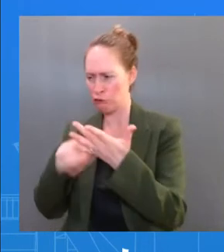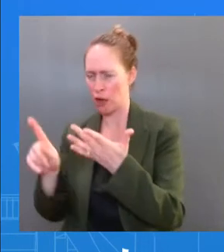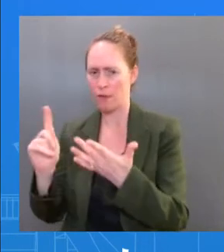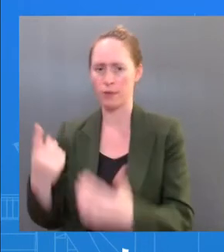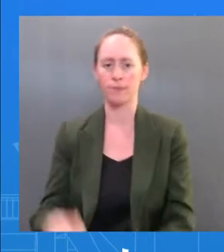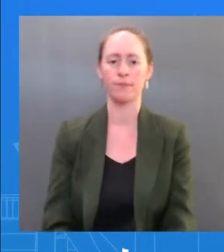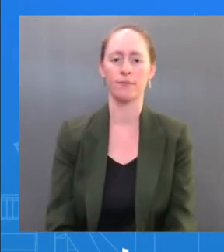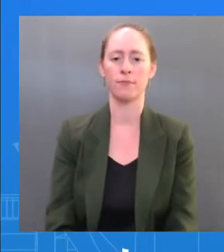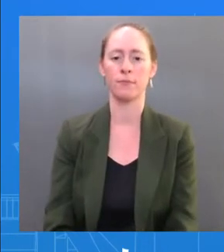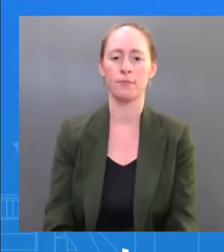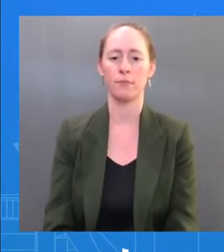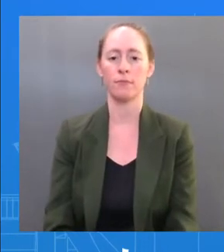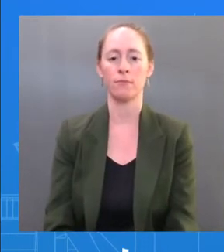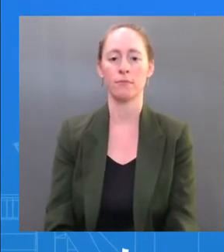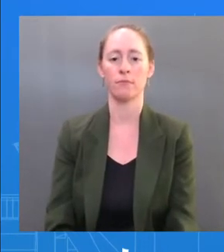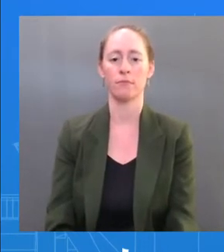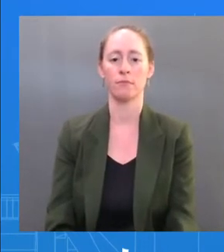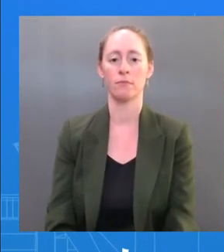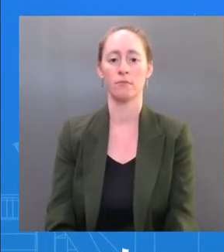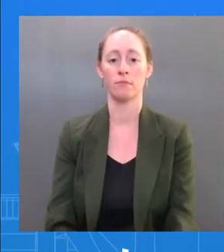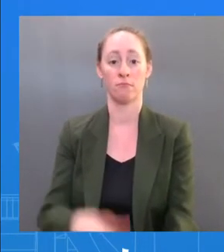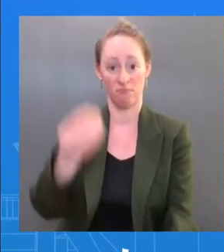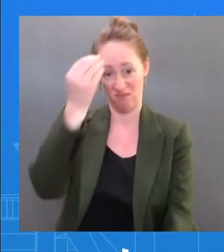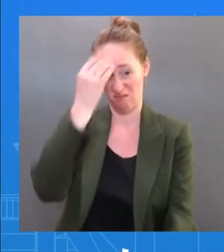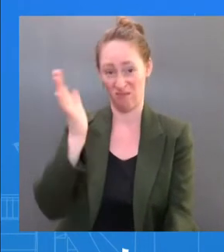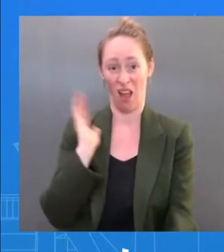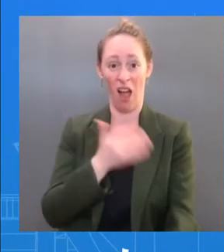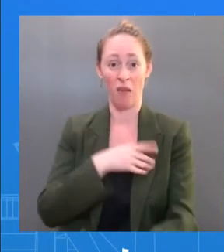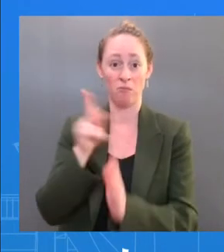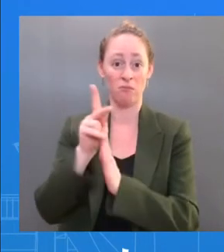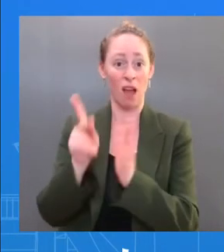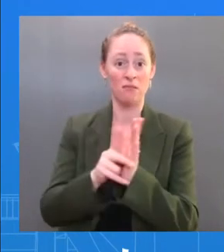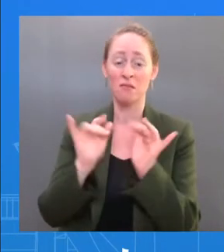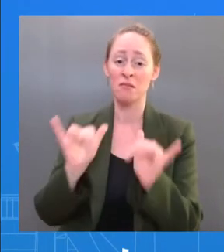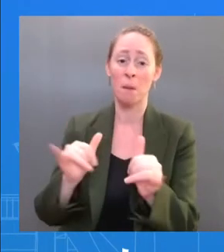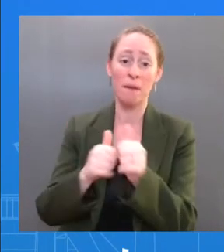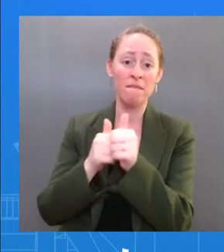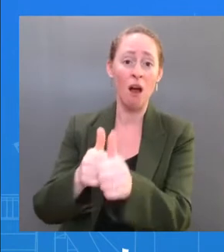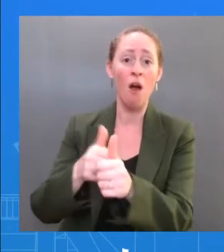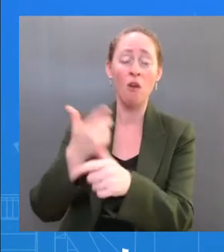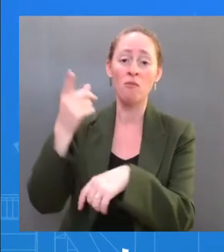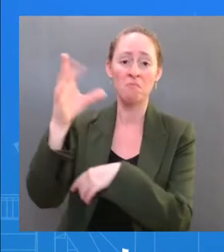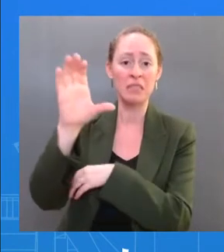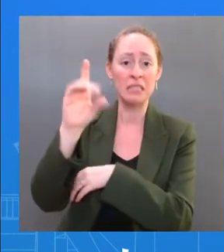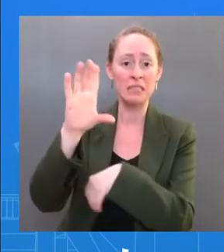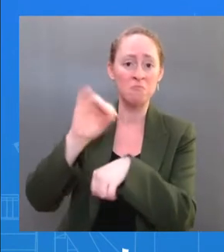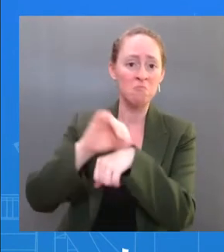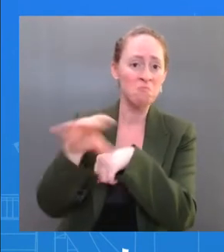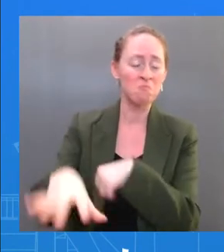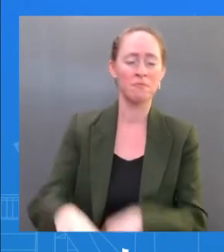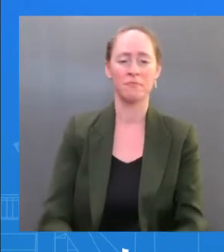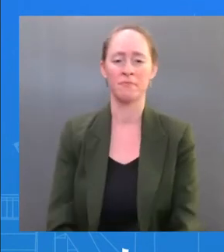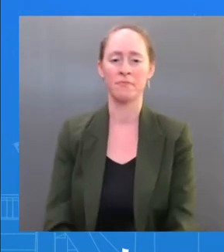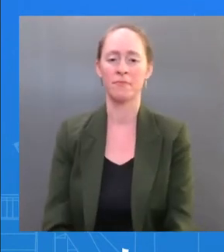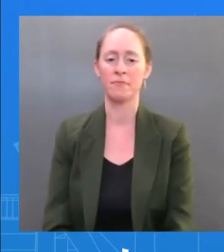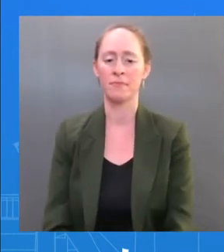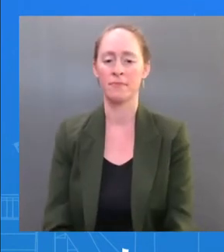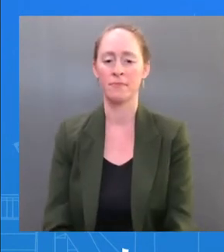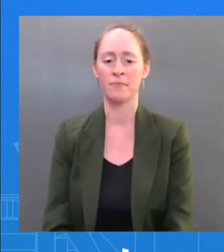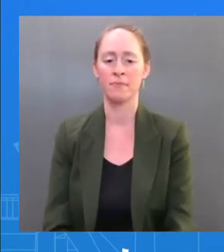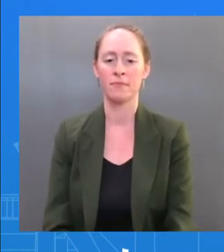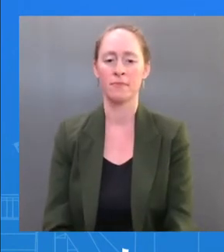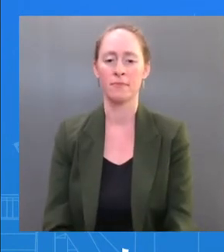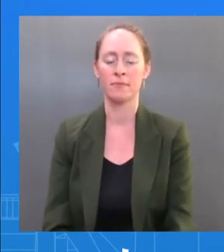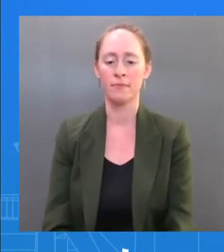CDC guidelines in terms of mask wearing based on CDC's COVID community levels. Go ahead, Asha. The Thank you.